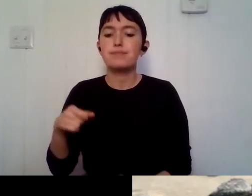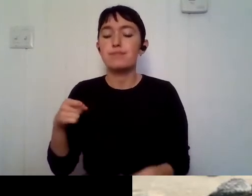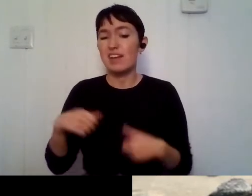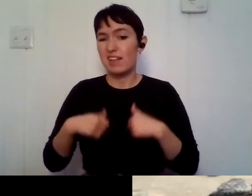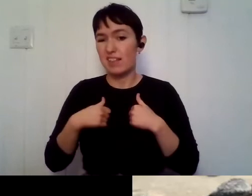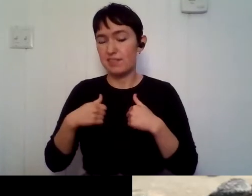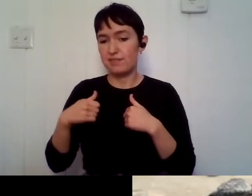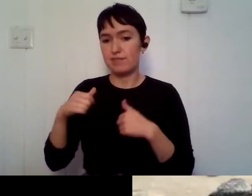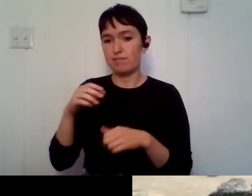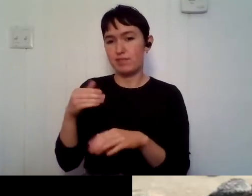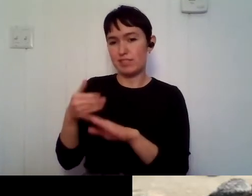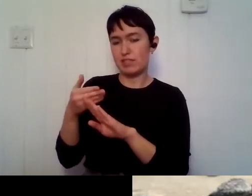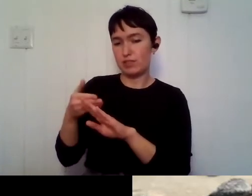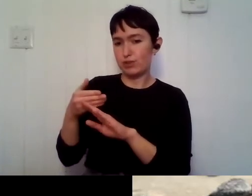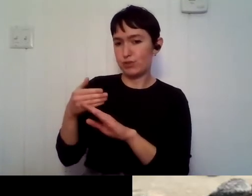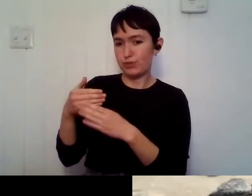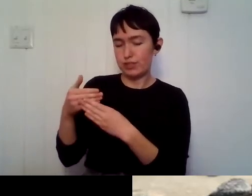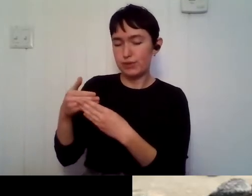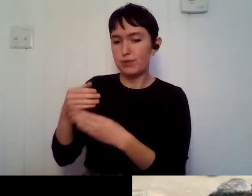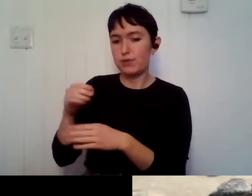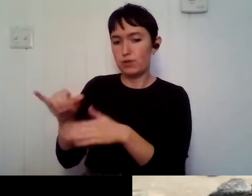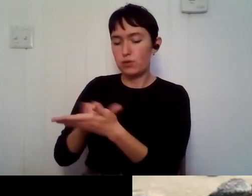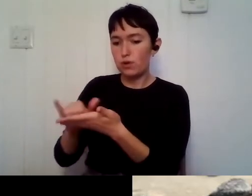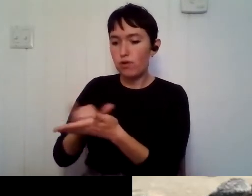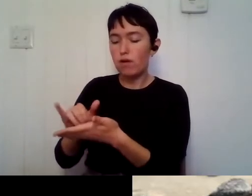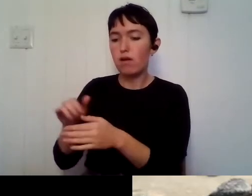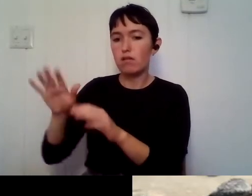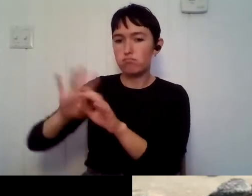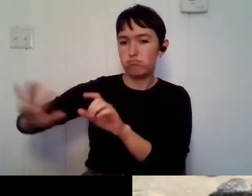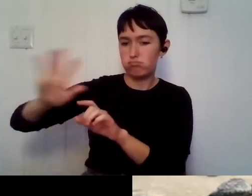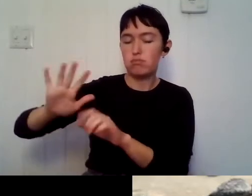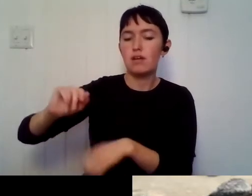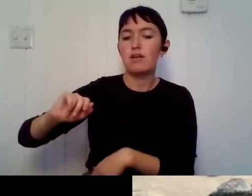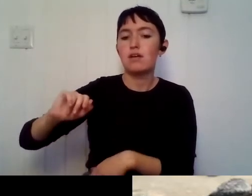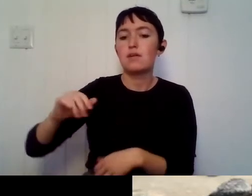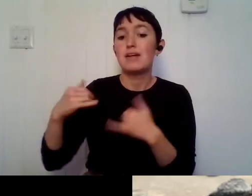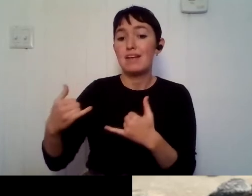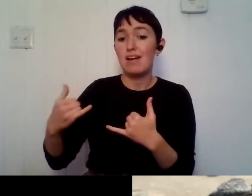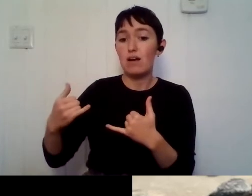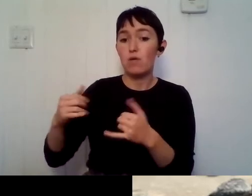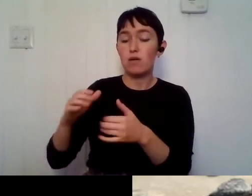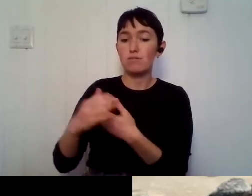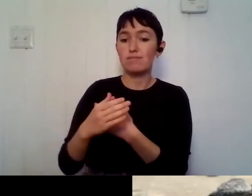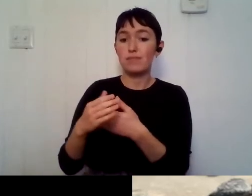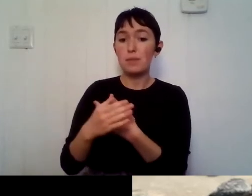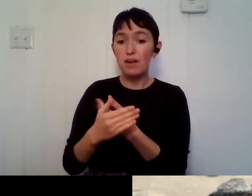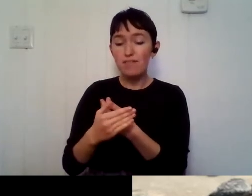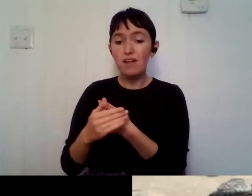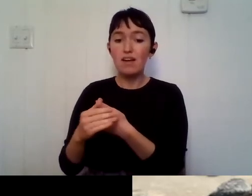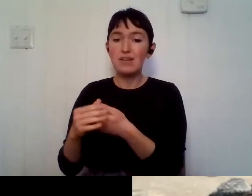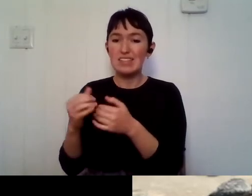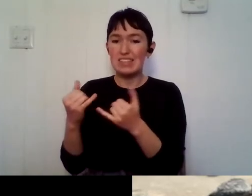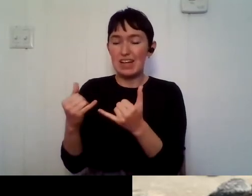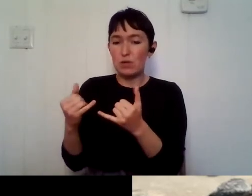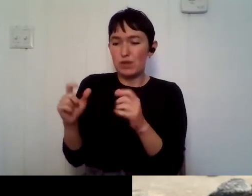Wisconsin, Indiana, Ohio, and New York. Um, but now their range is pretty much dwindled down to small hot spots.